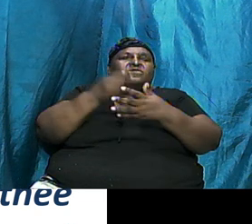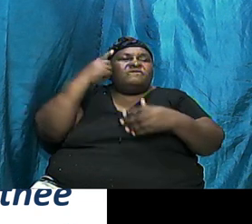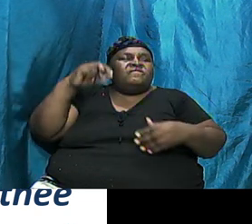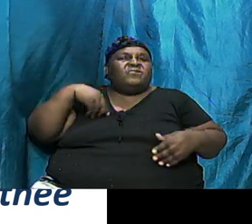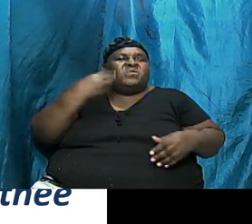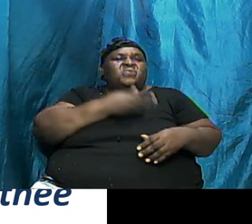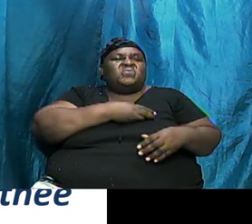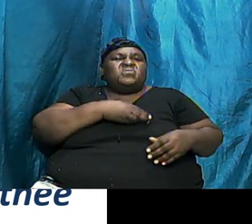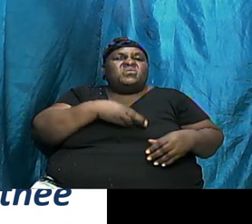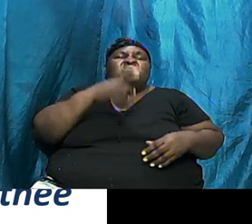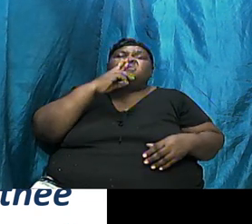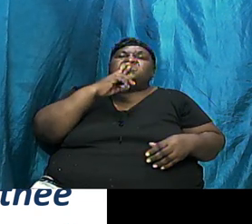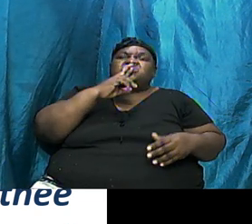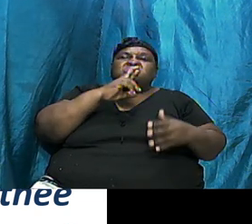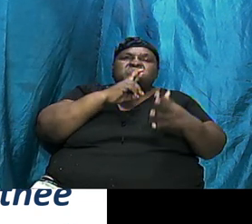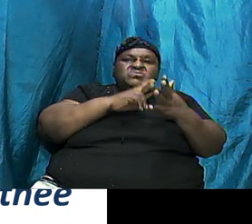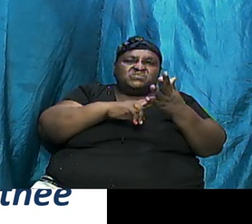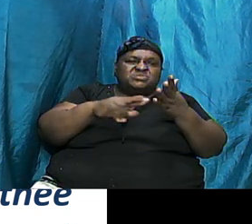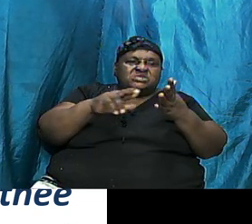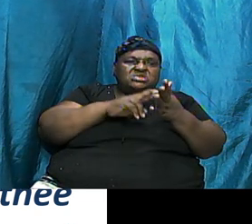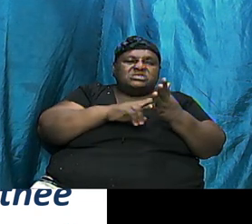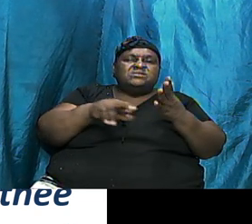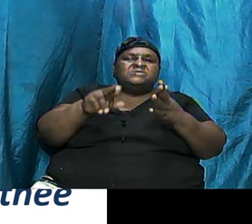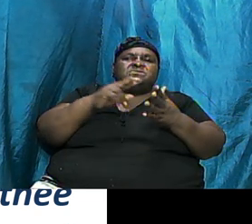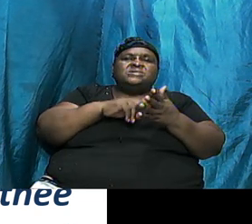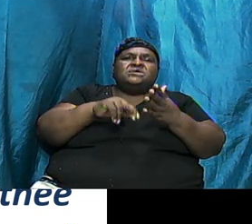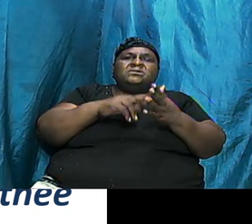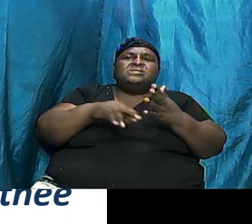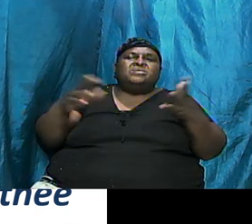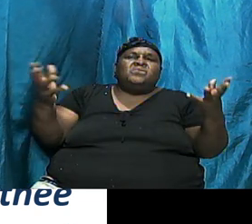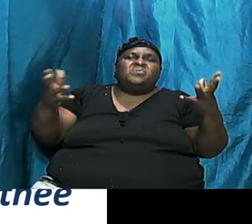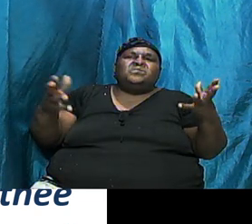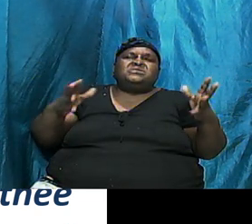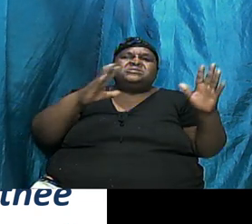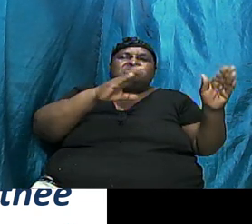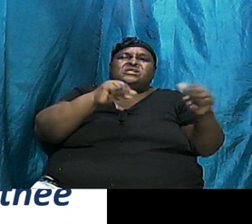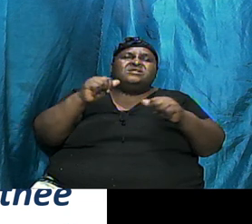What What What Great What Is This